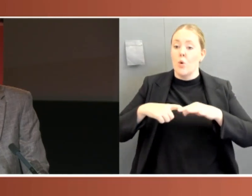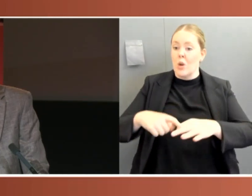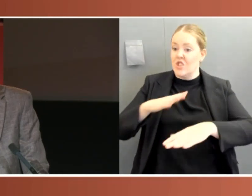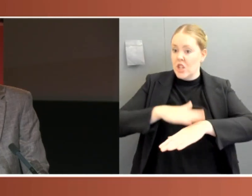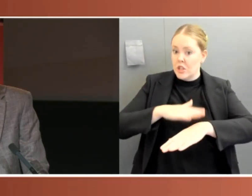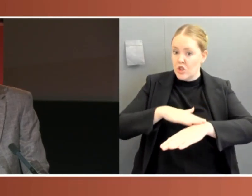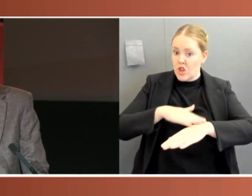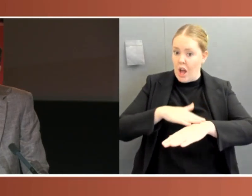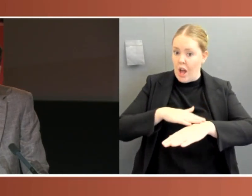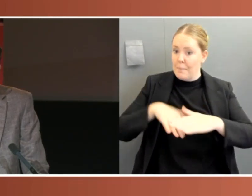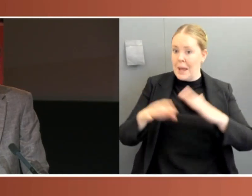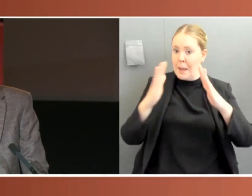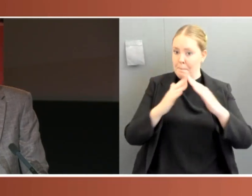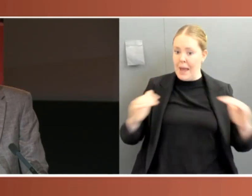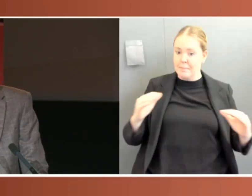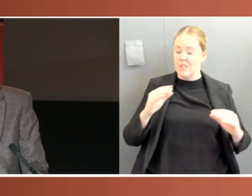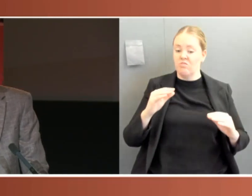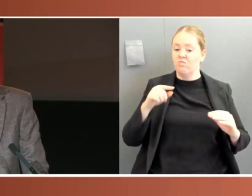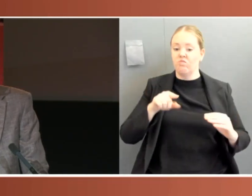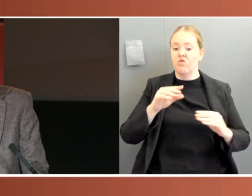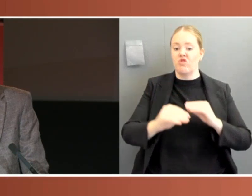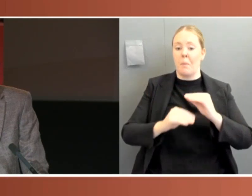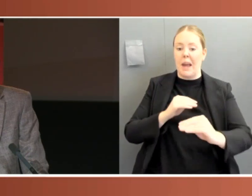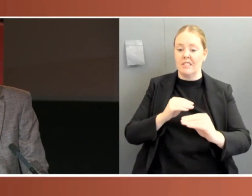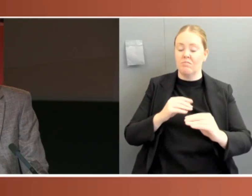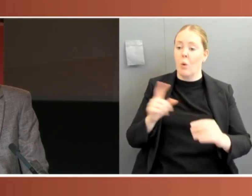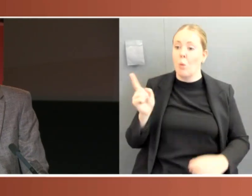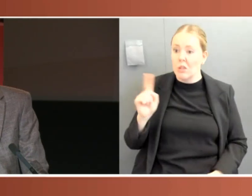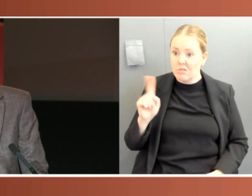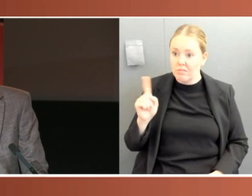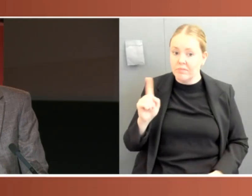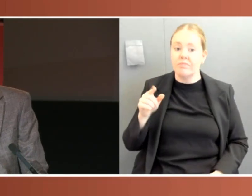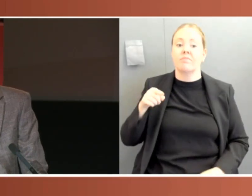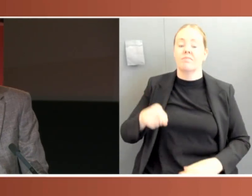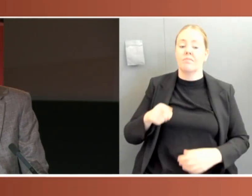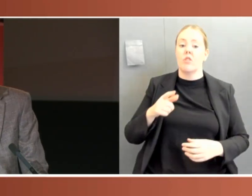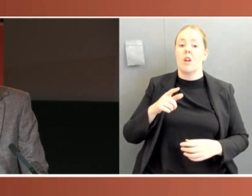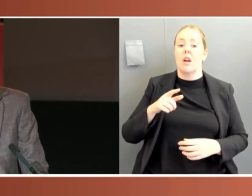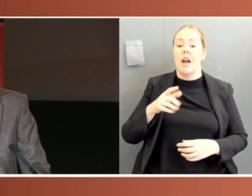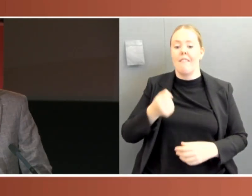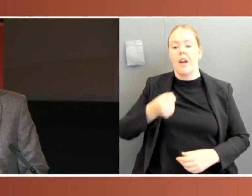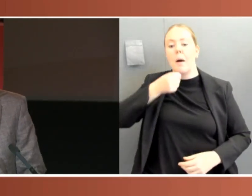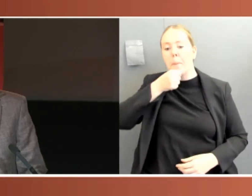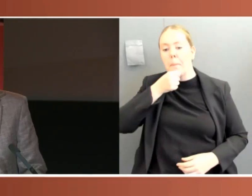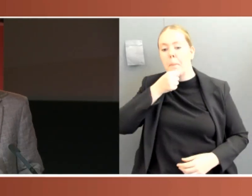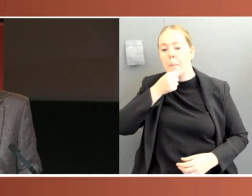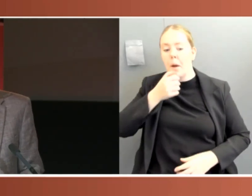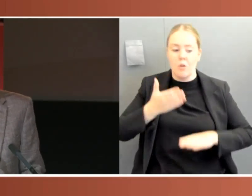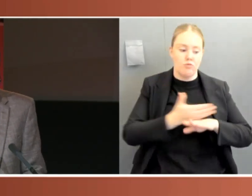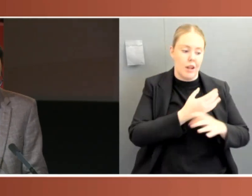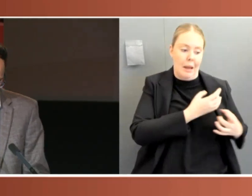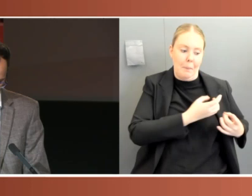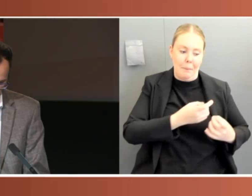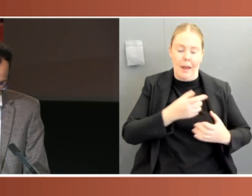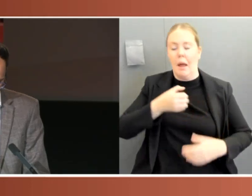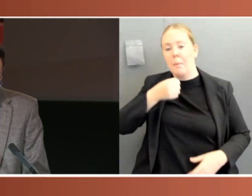test justifications for public health orders, to demand documents on modelling, or even to consider anything about the lockdowns. As one member of parliament noted at